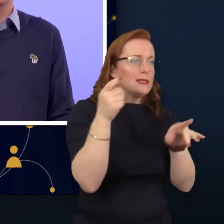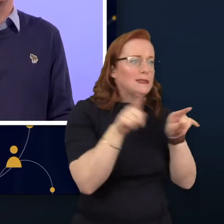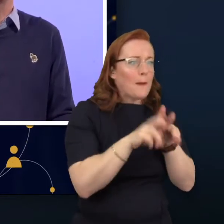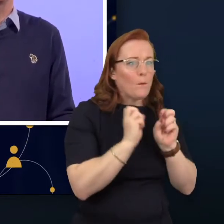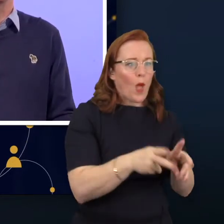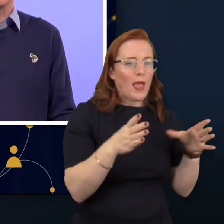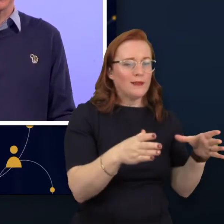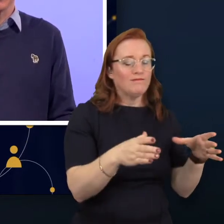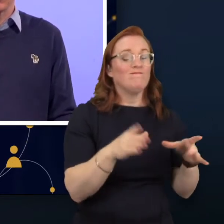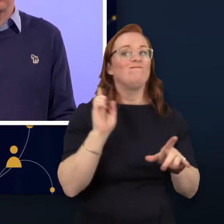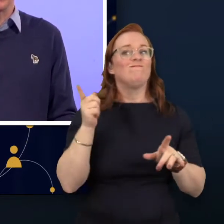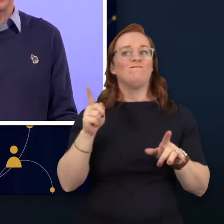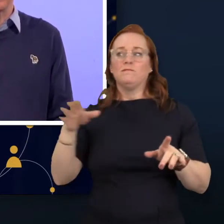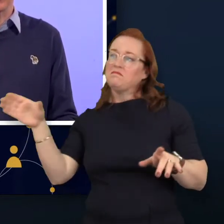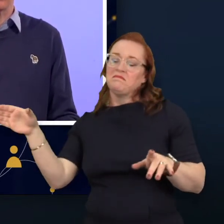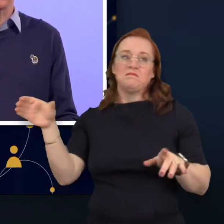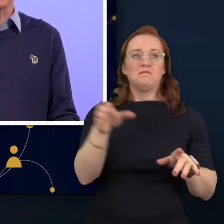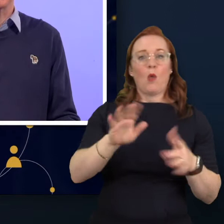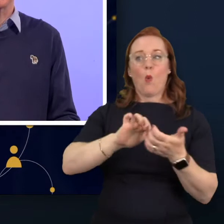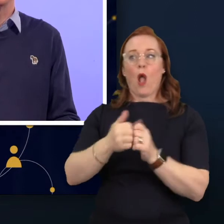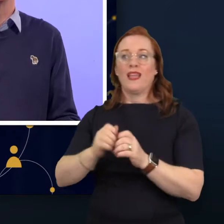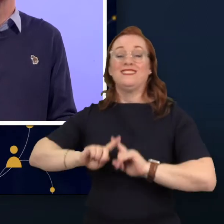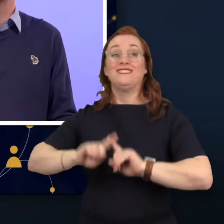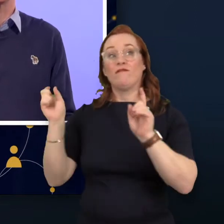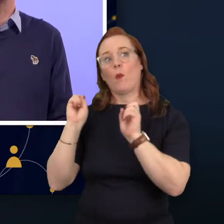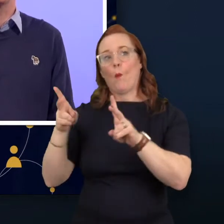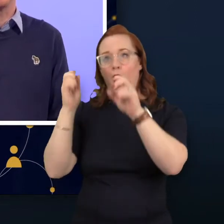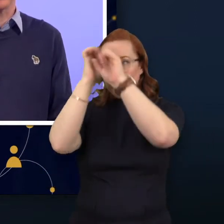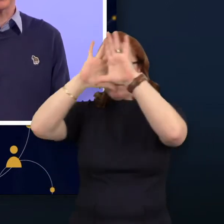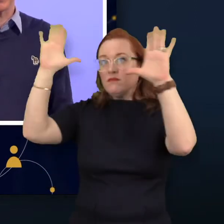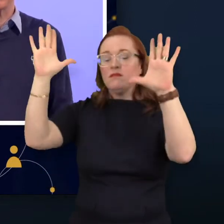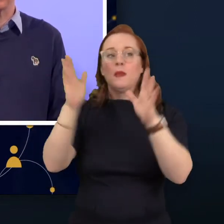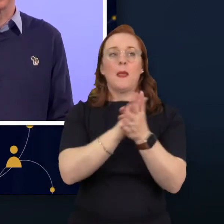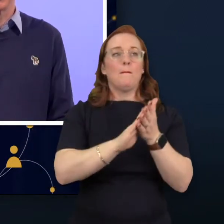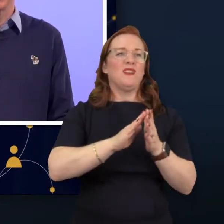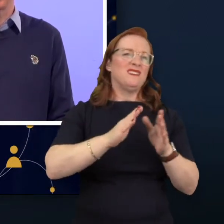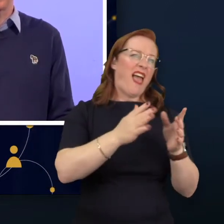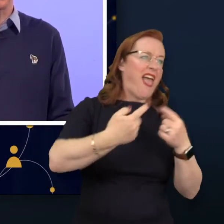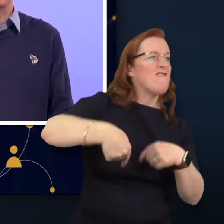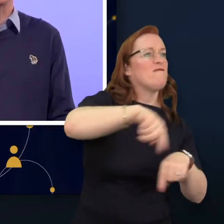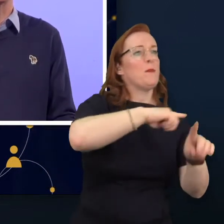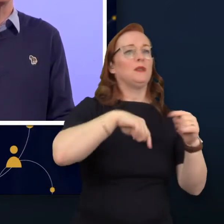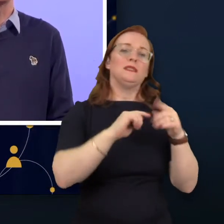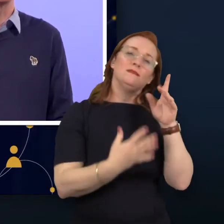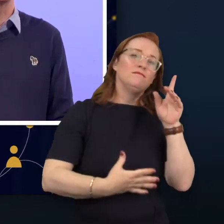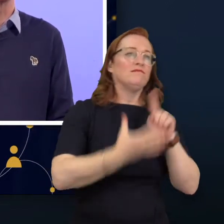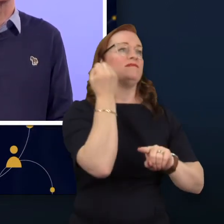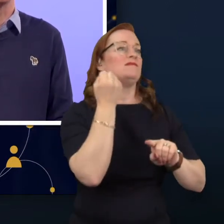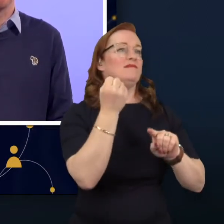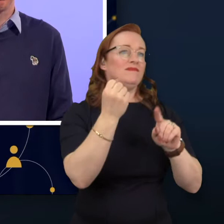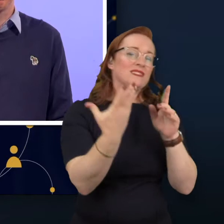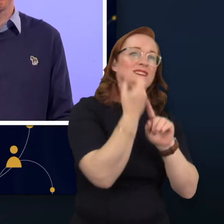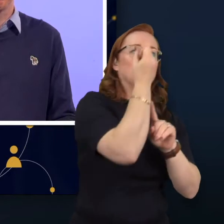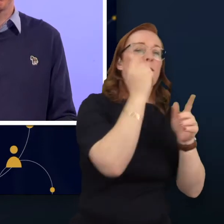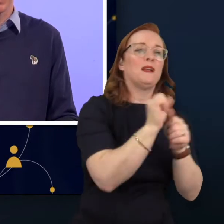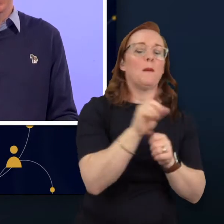Working with colleagues who bring different approaches makes everyone more successful, provided you make an effort to listen to